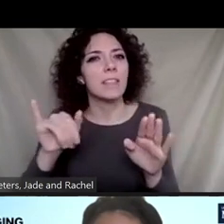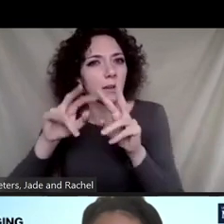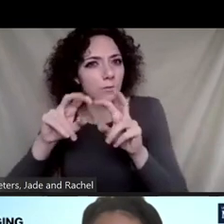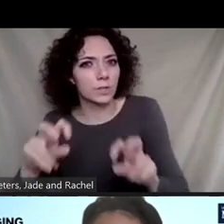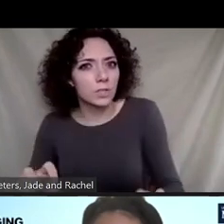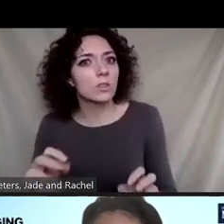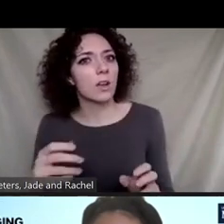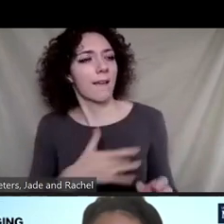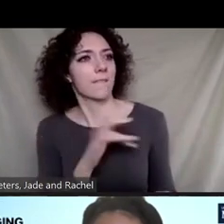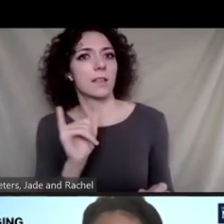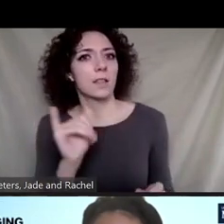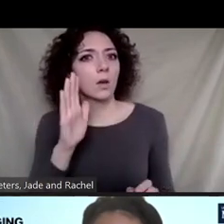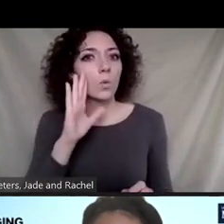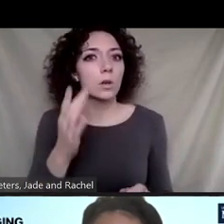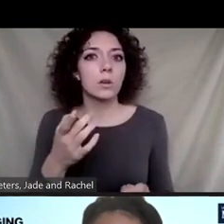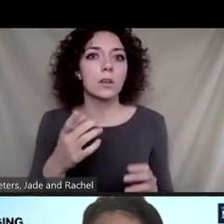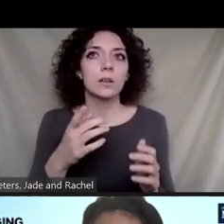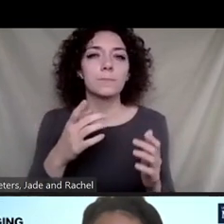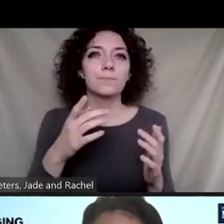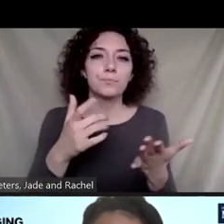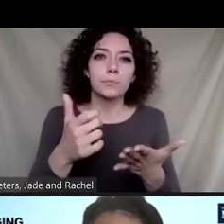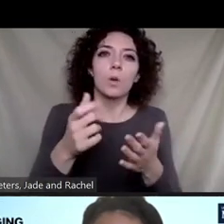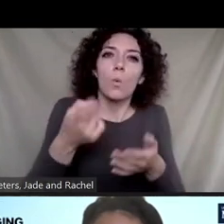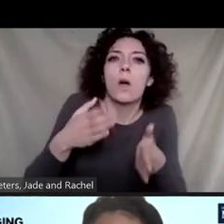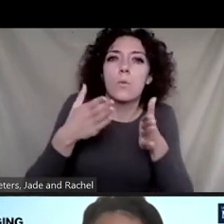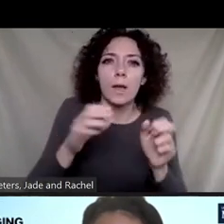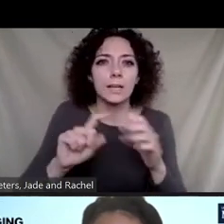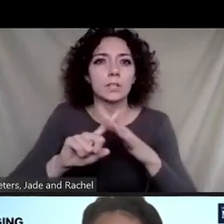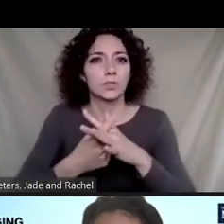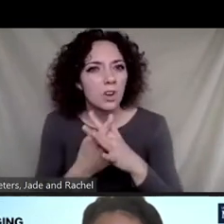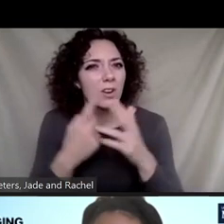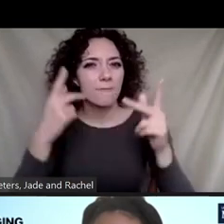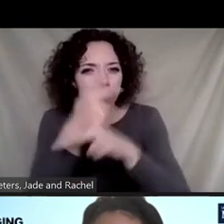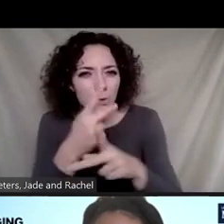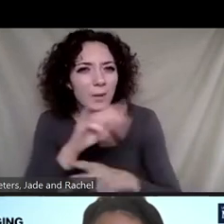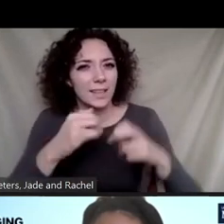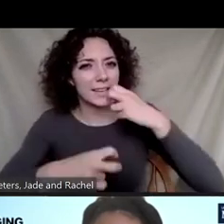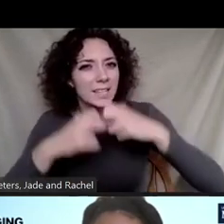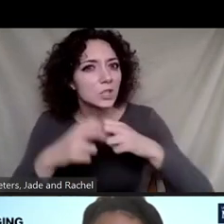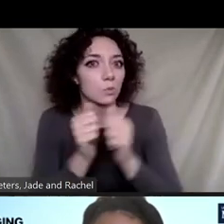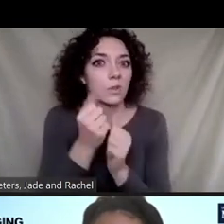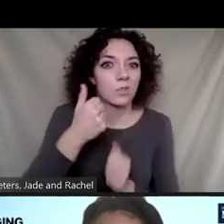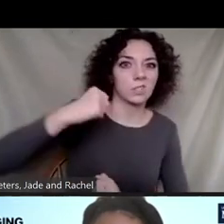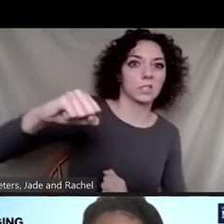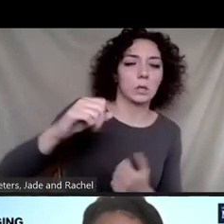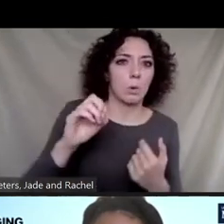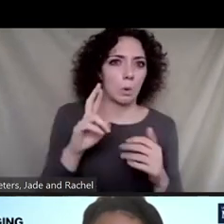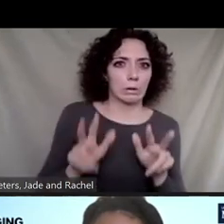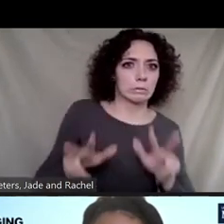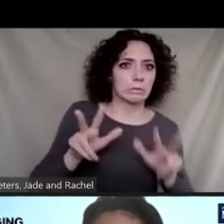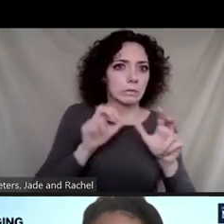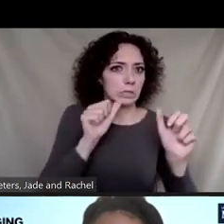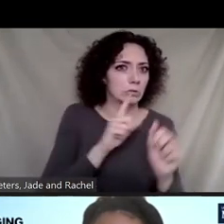that would be a way or a start to start addressing some of these issues or resistance or uncertainty about